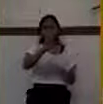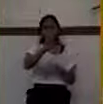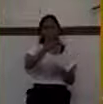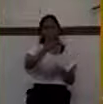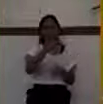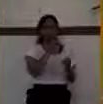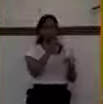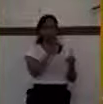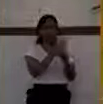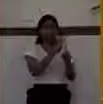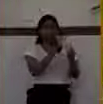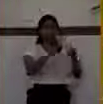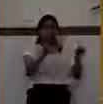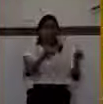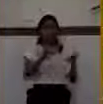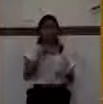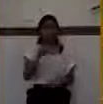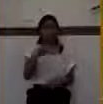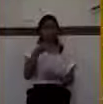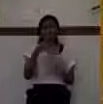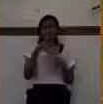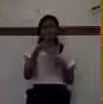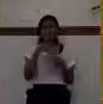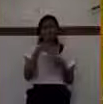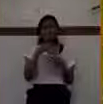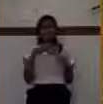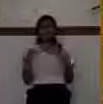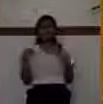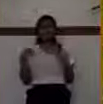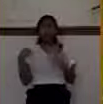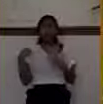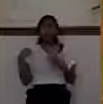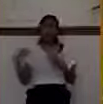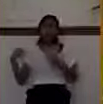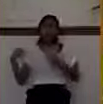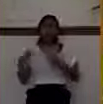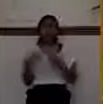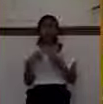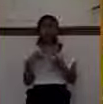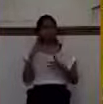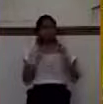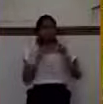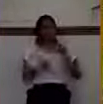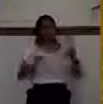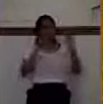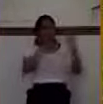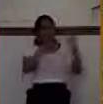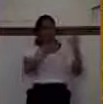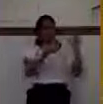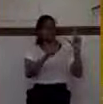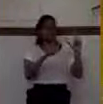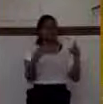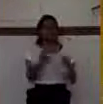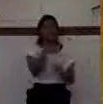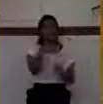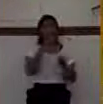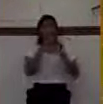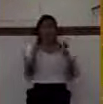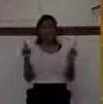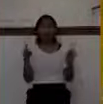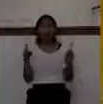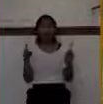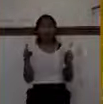win the gold medal. But after the race, you know, the judges learned that Ben Johnson had an illegal